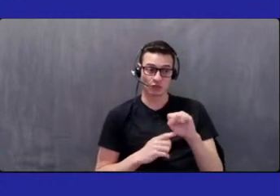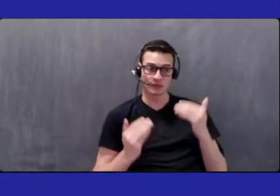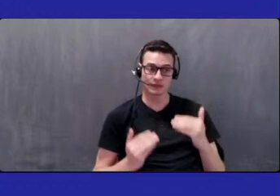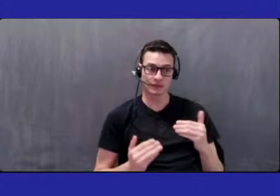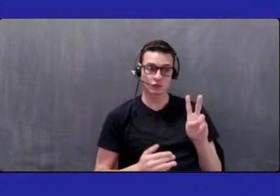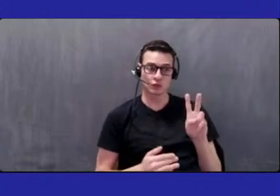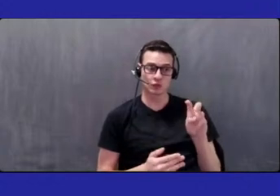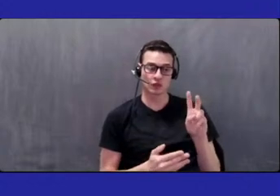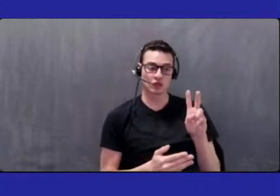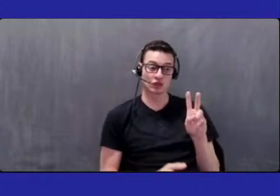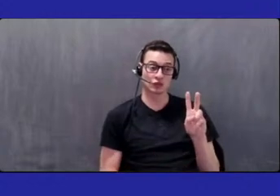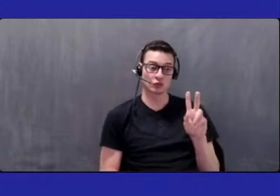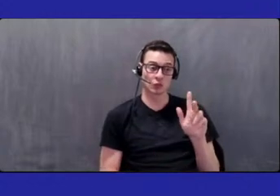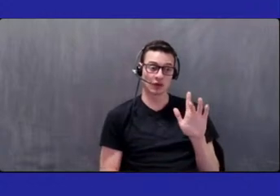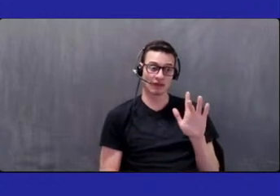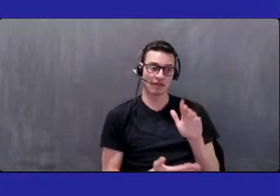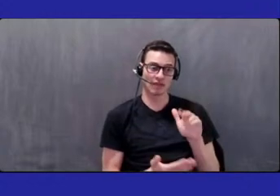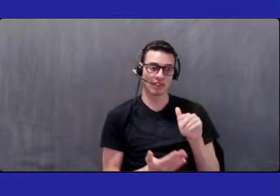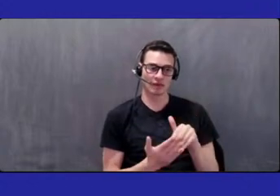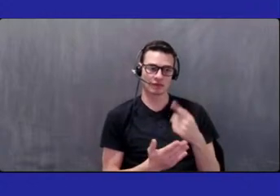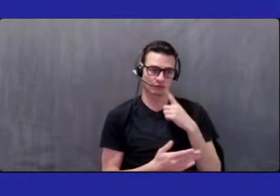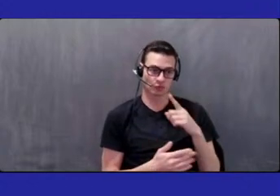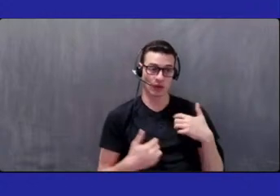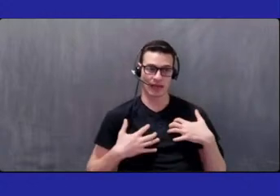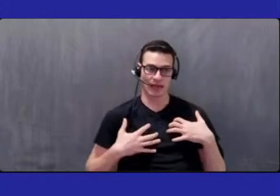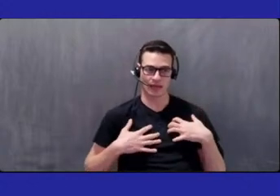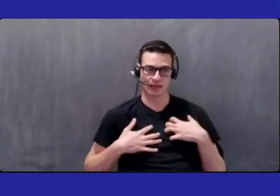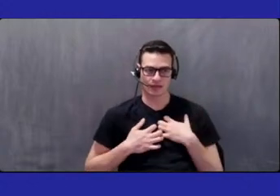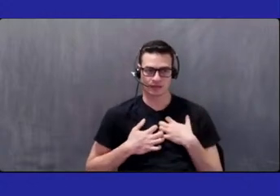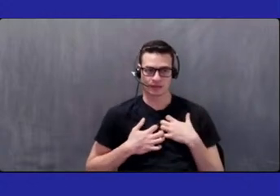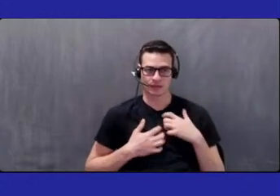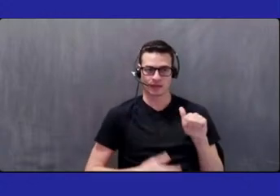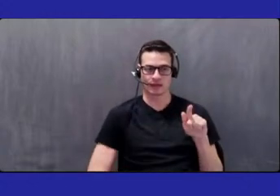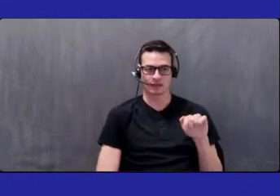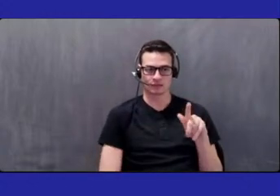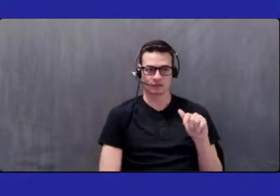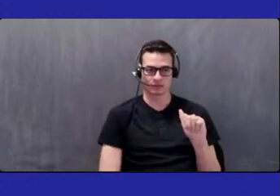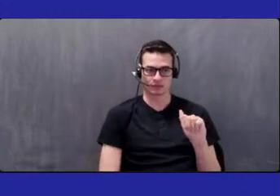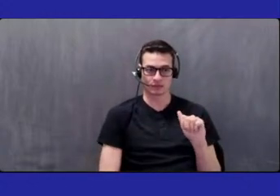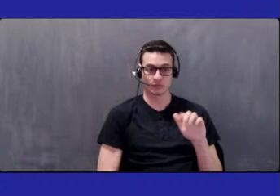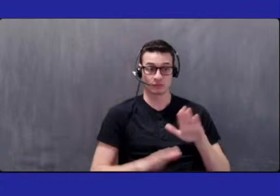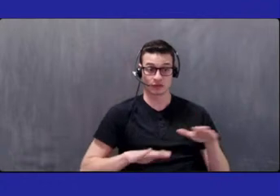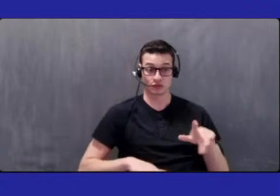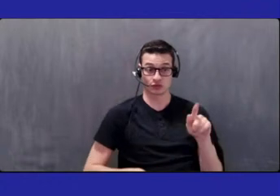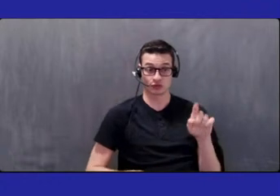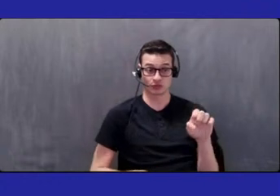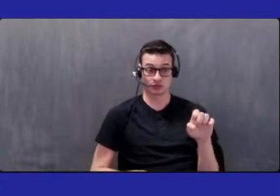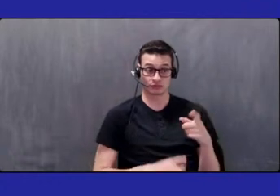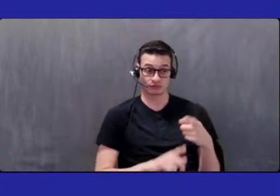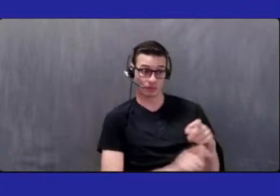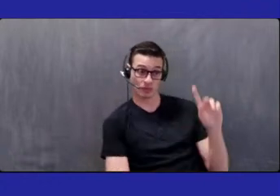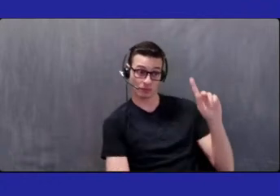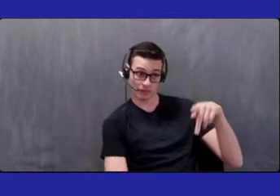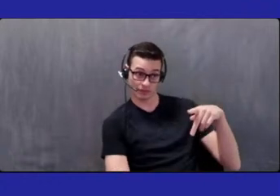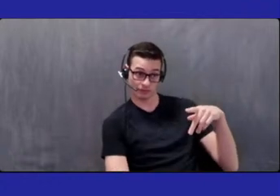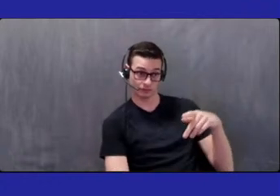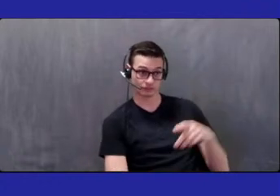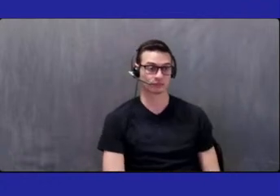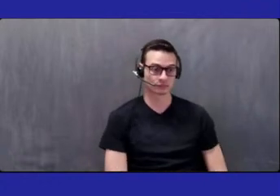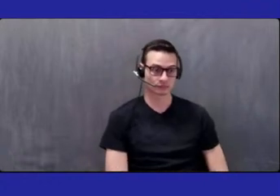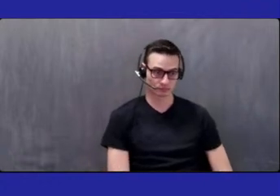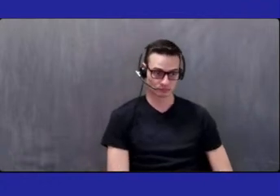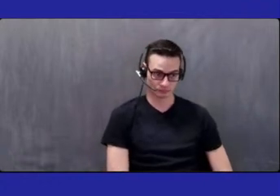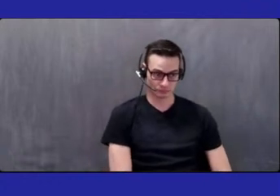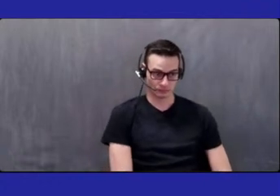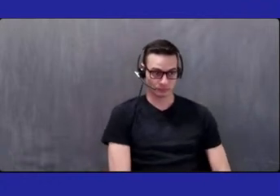,000 for Asthma Pediatric Suite from Bronx Borough President Vanessa L. Gibson, $100